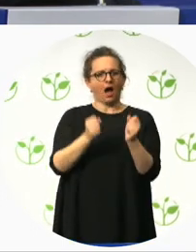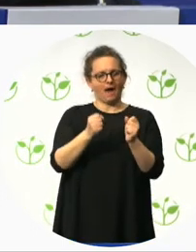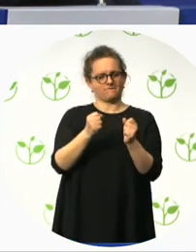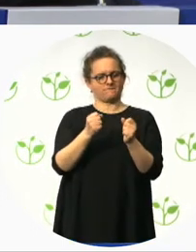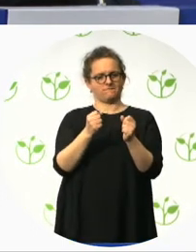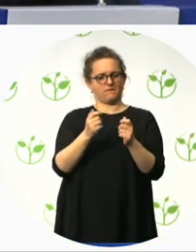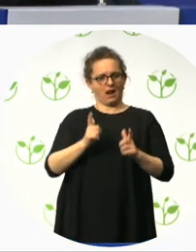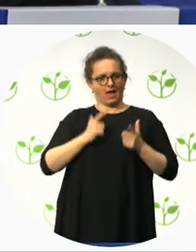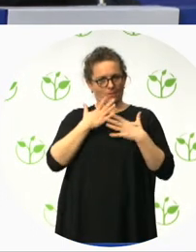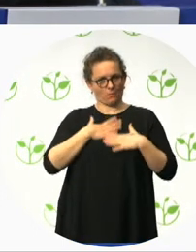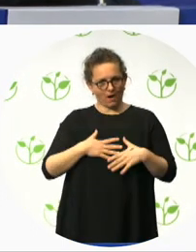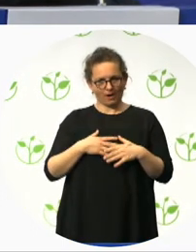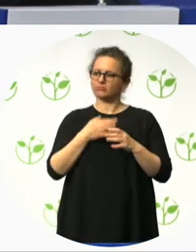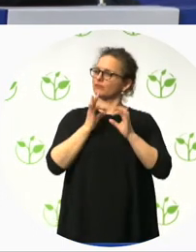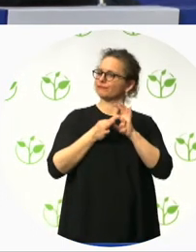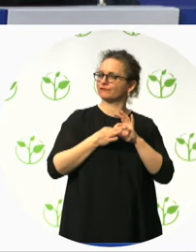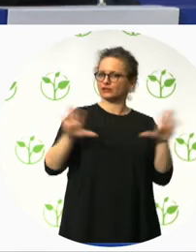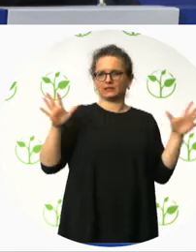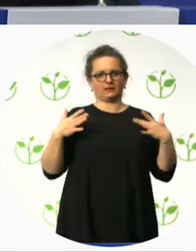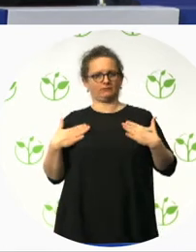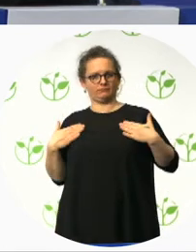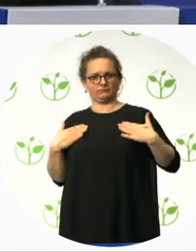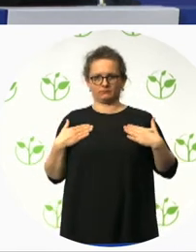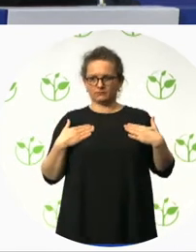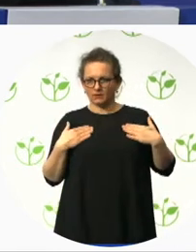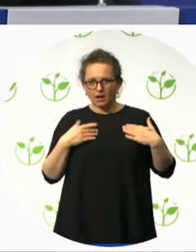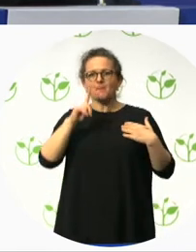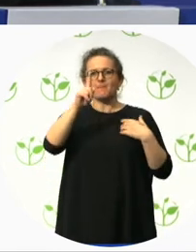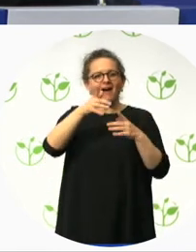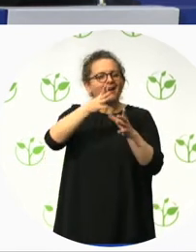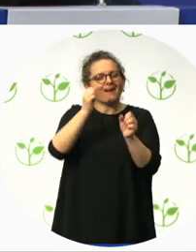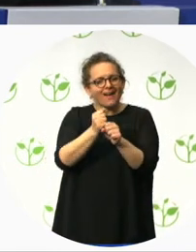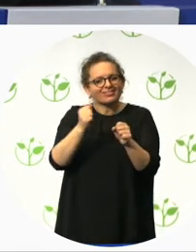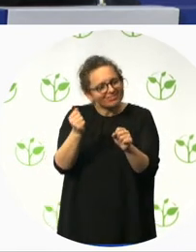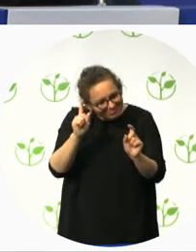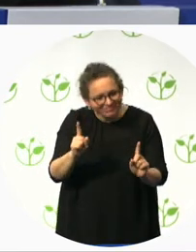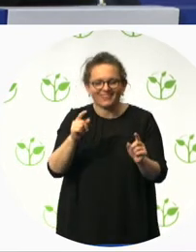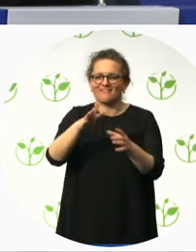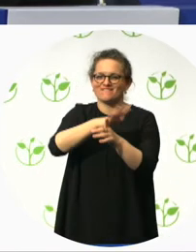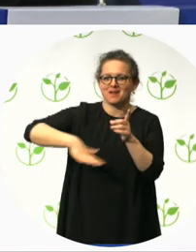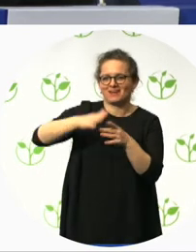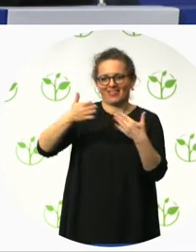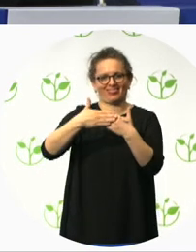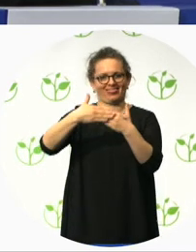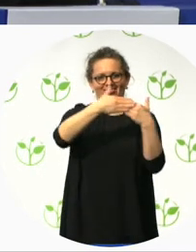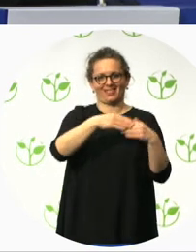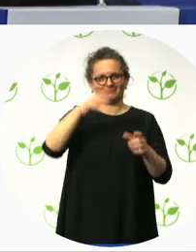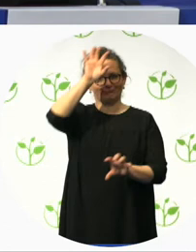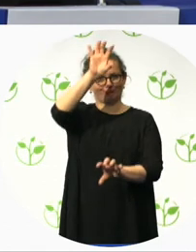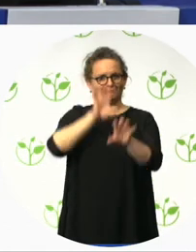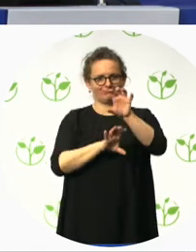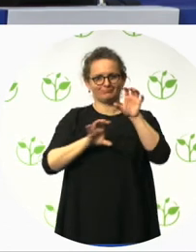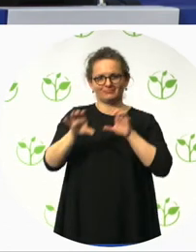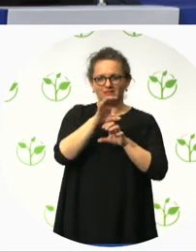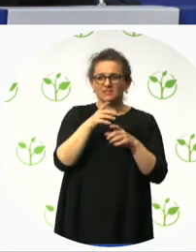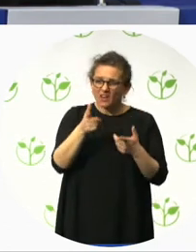as now a USP for that architect firm. They are using this typology. And selling it on other developments off the park. The third, uh,